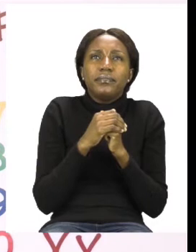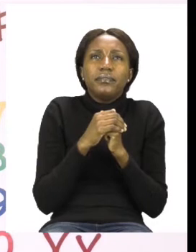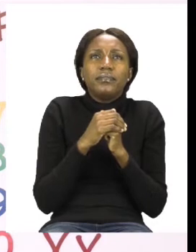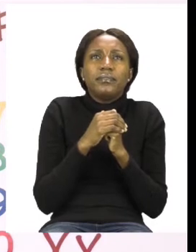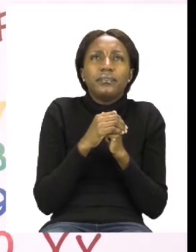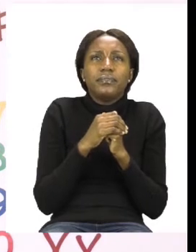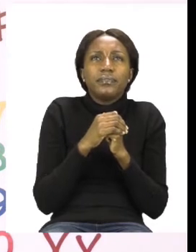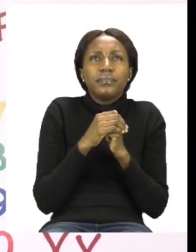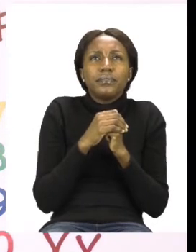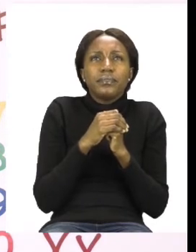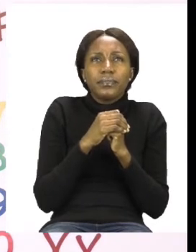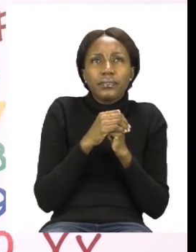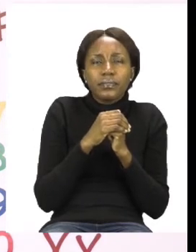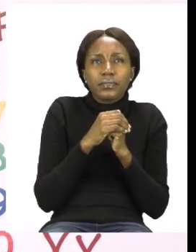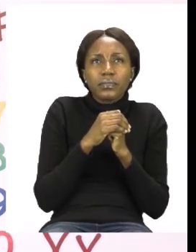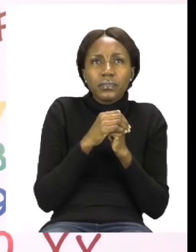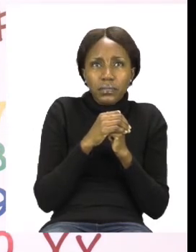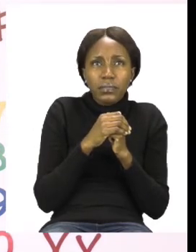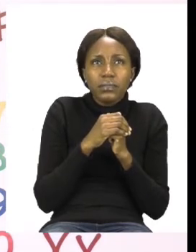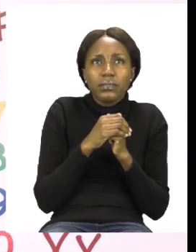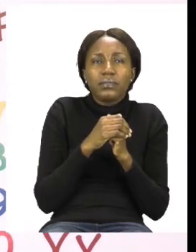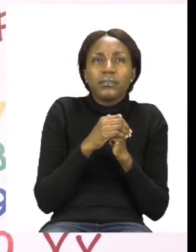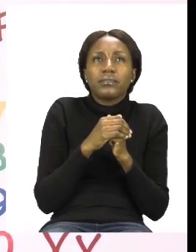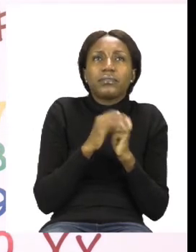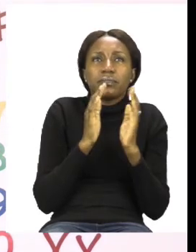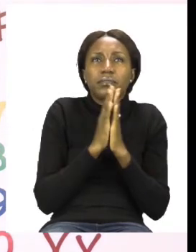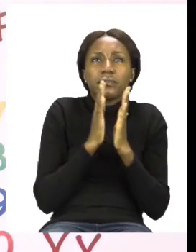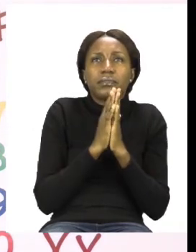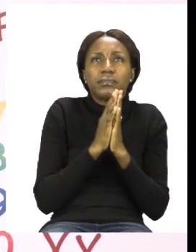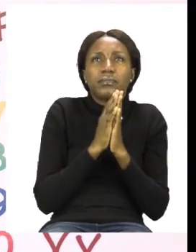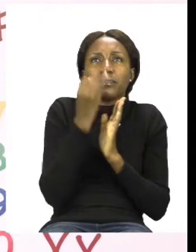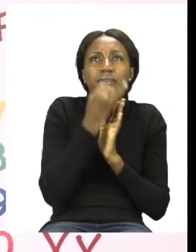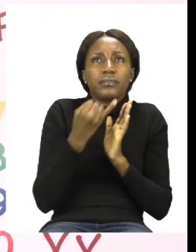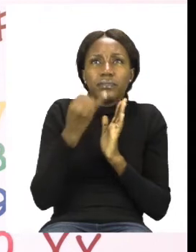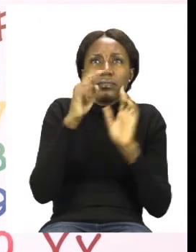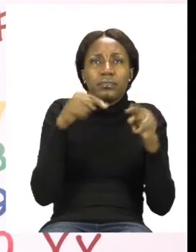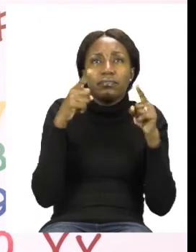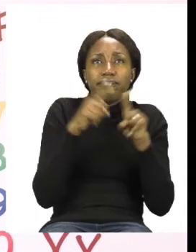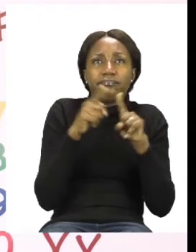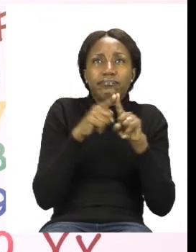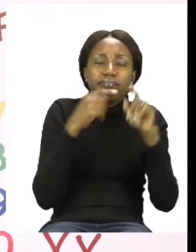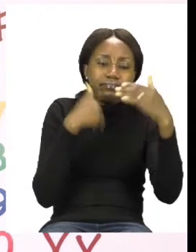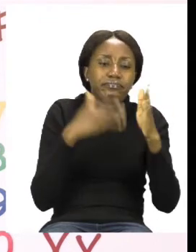So I'd like you to please draw the items that are in your book that look like a cube.